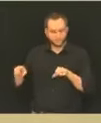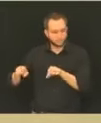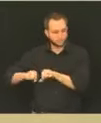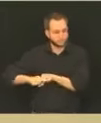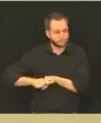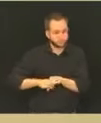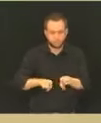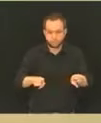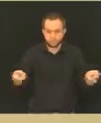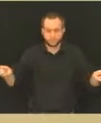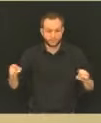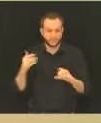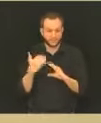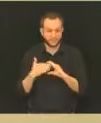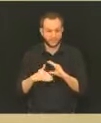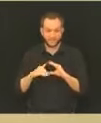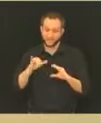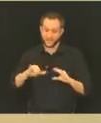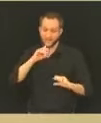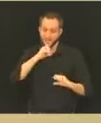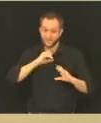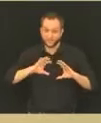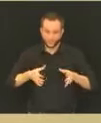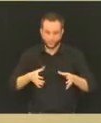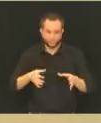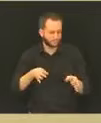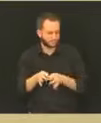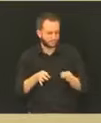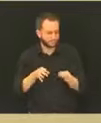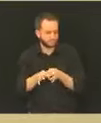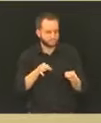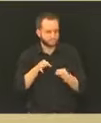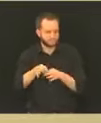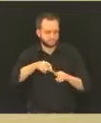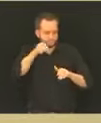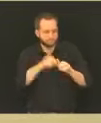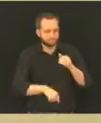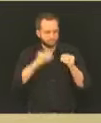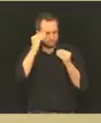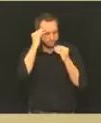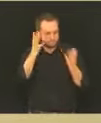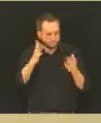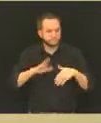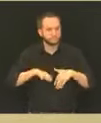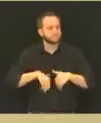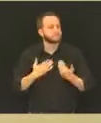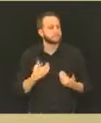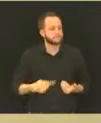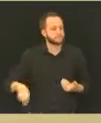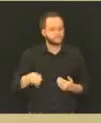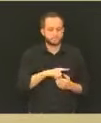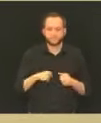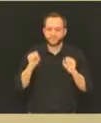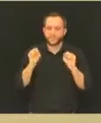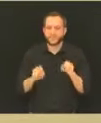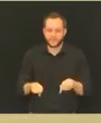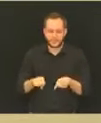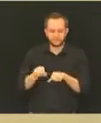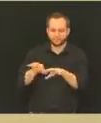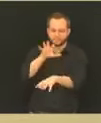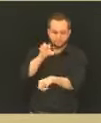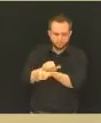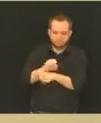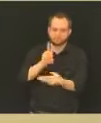who are in that age group, providing them information on how to book and